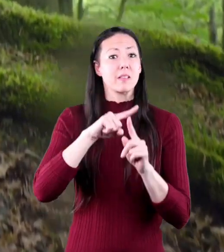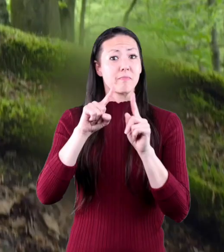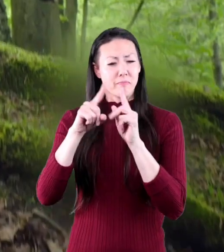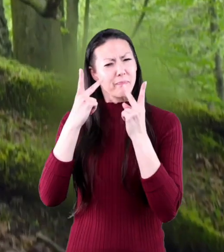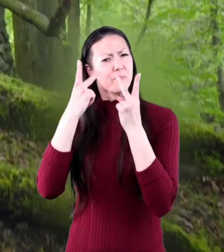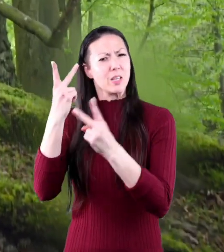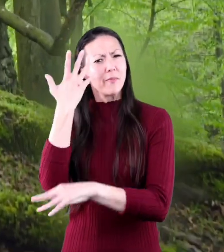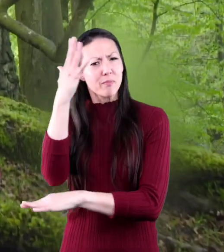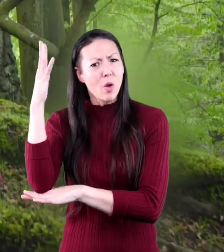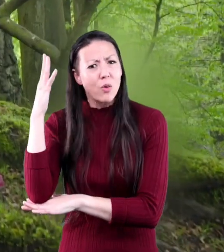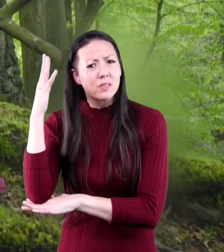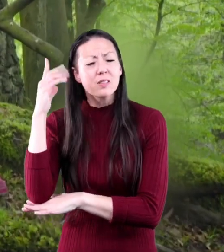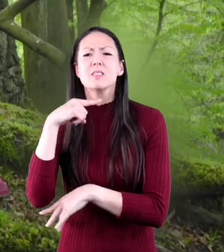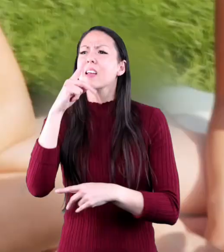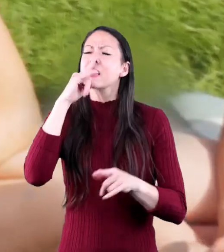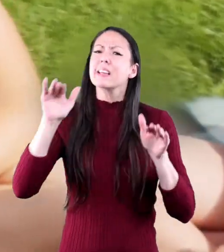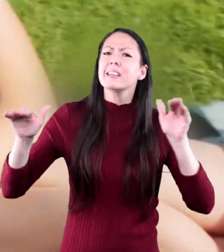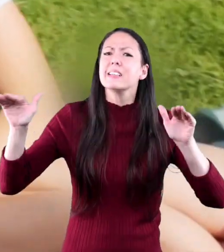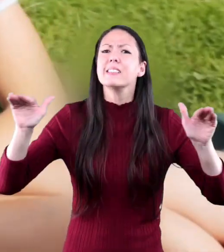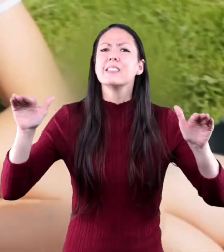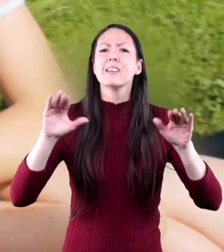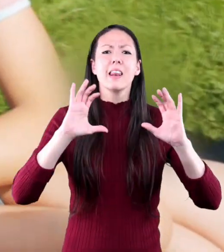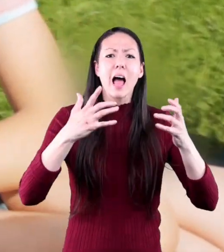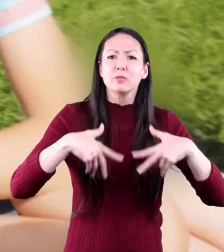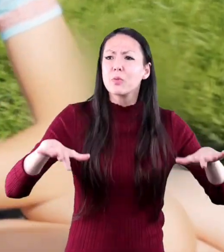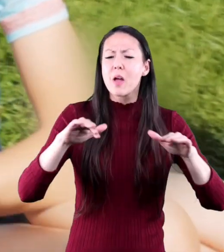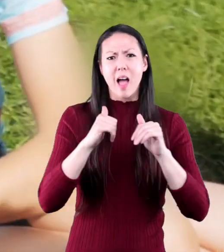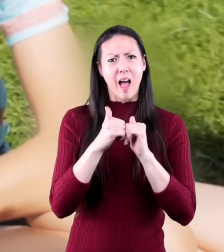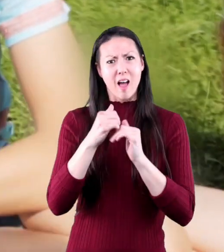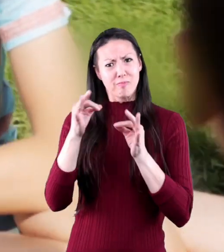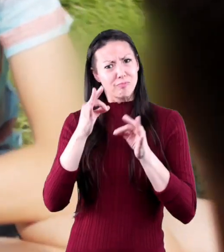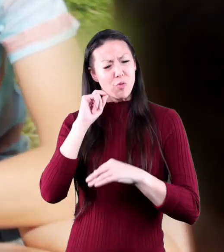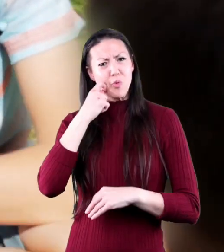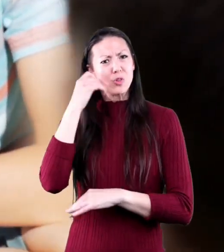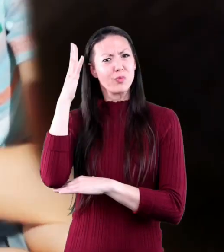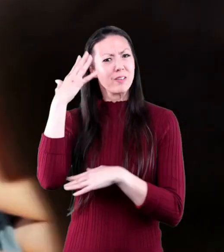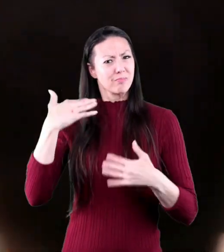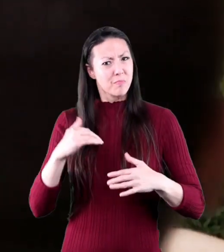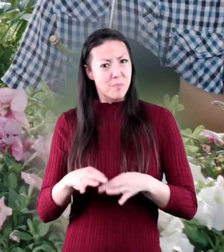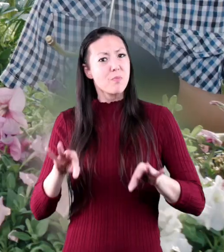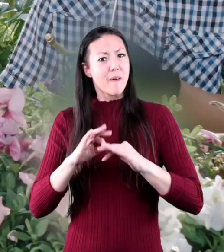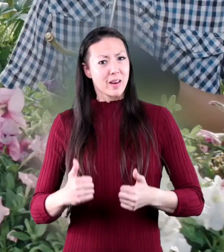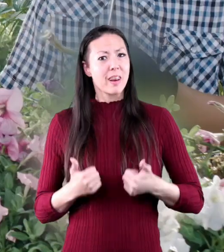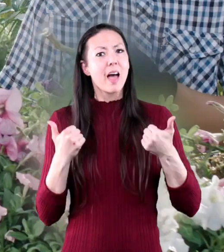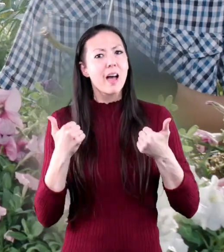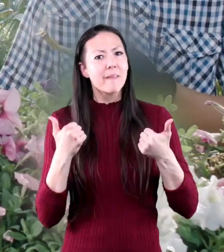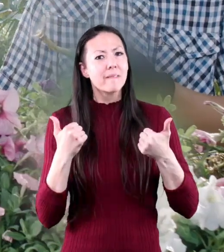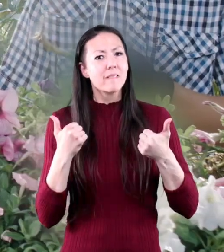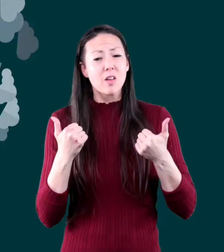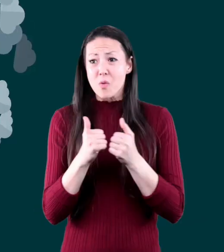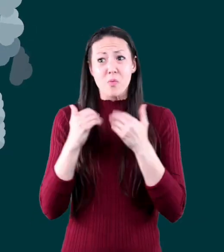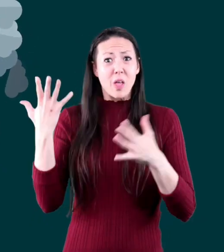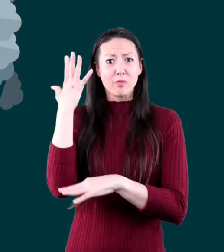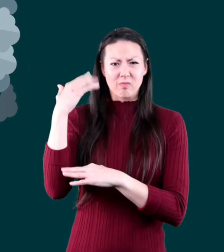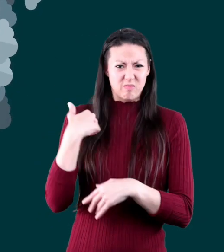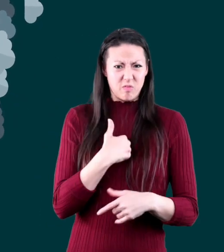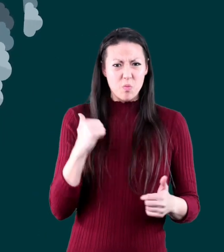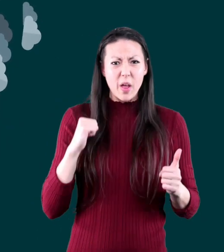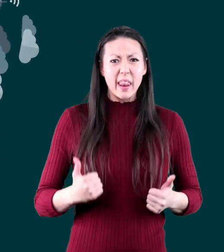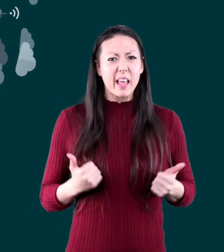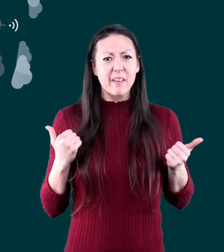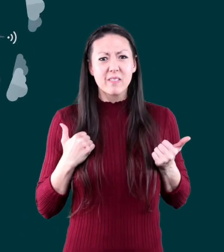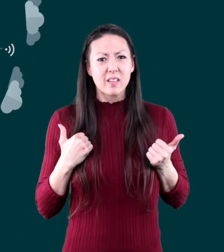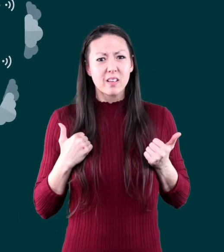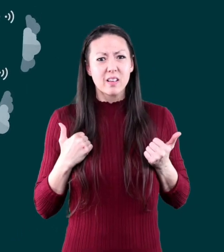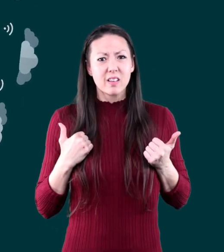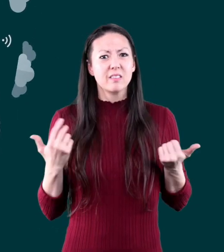Go visit the forest! Tell other kids in your class about how cool trees are, how much we need them, and how life wouldn't